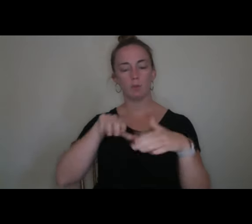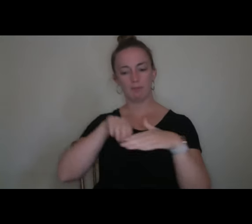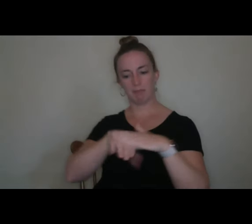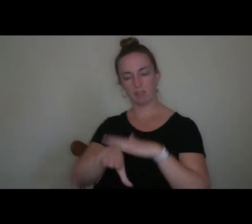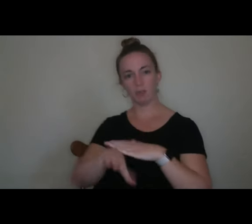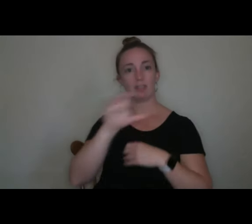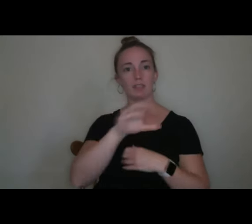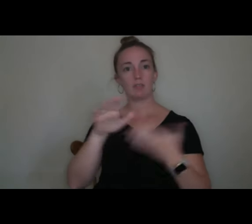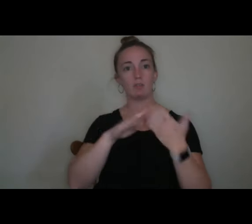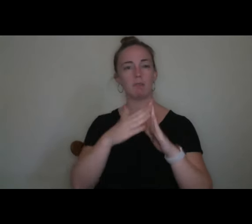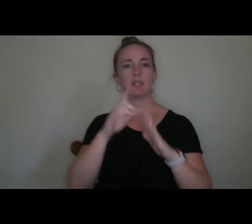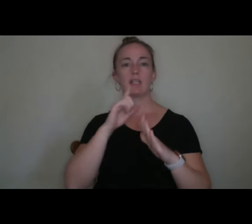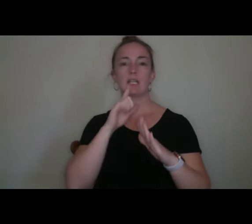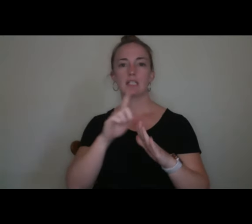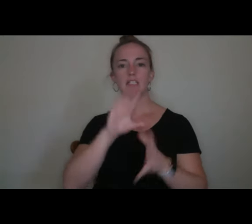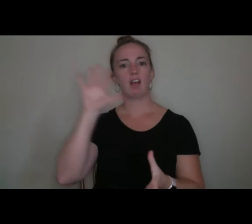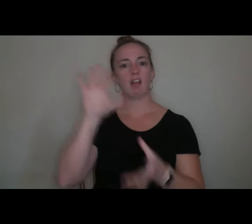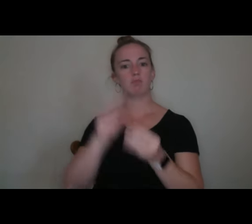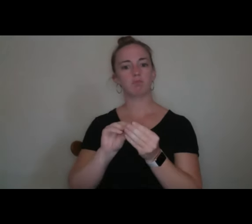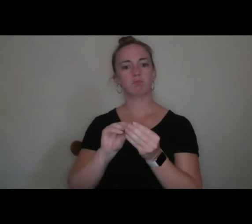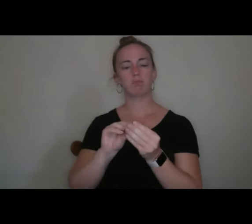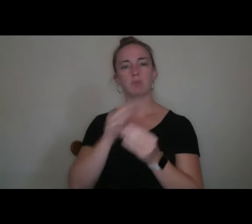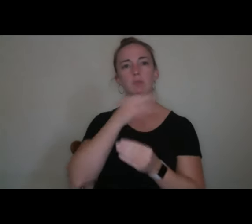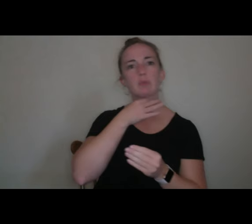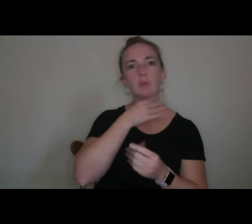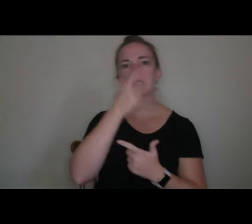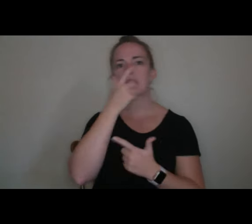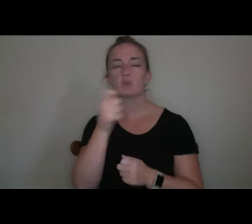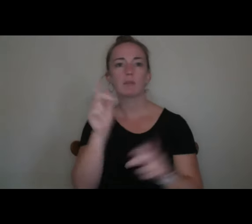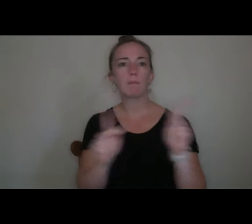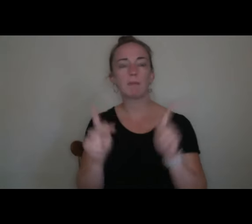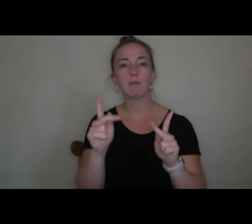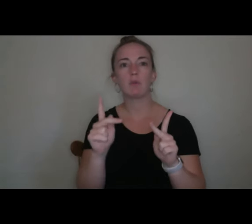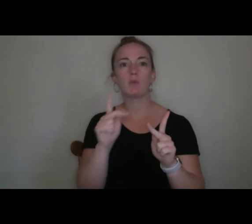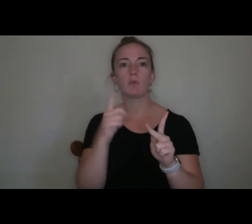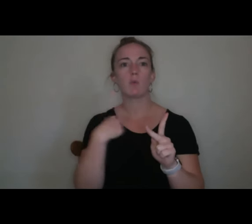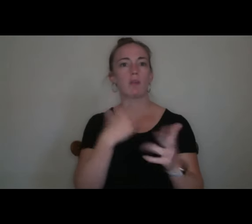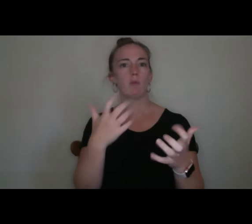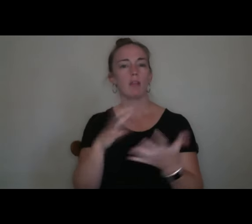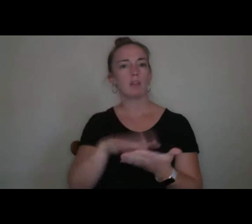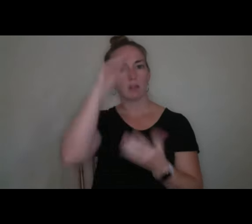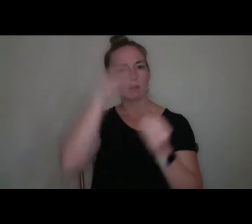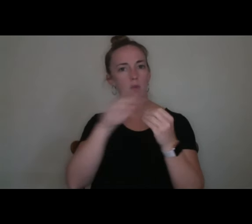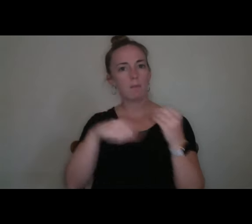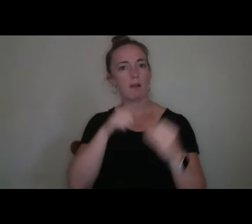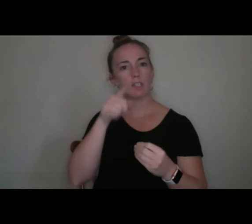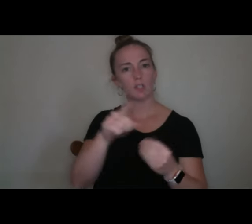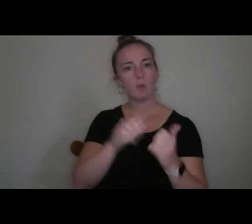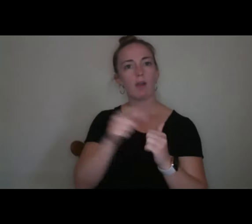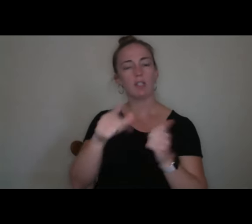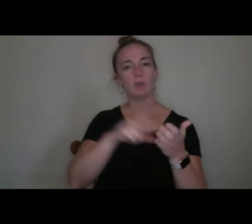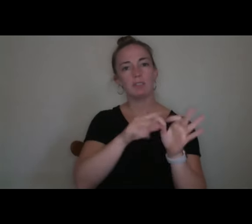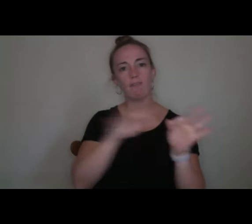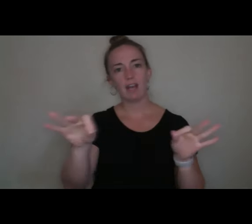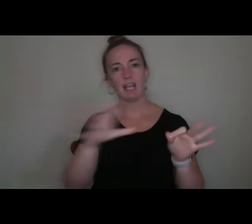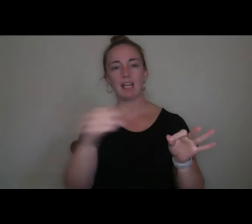college community is comprised of curious and interesting people and we're eager to learn more about you and how you define and embrace opportunities.